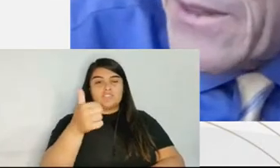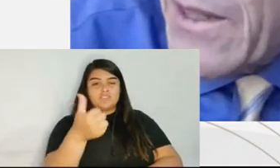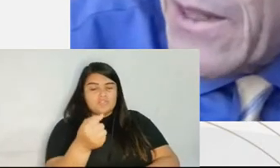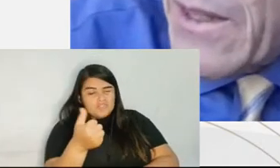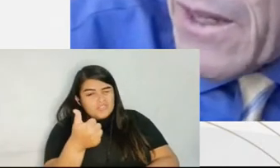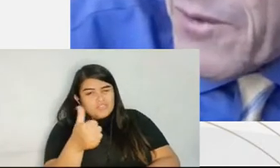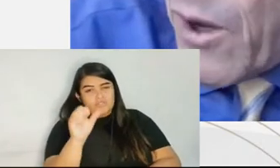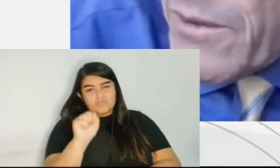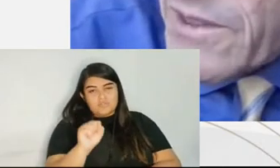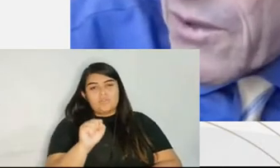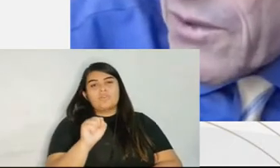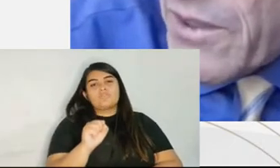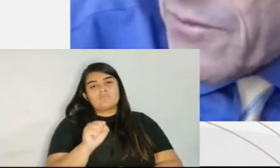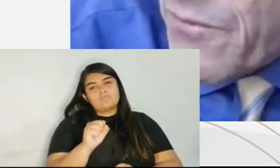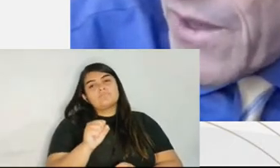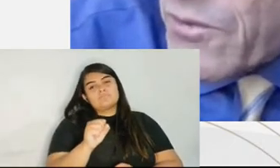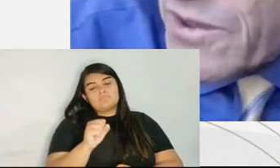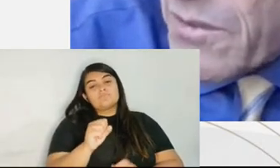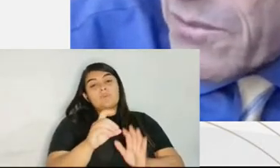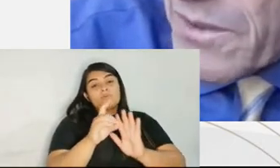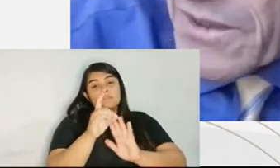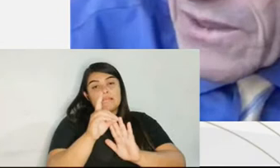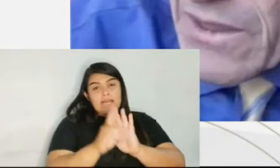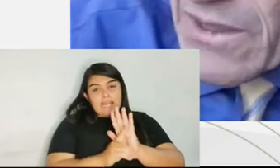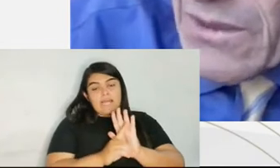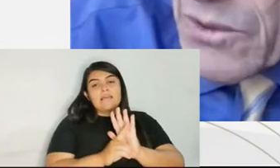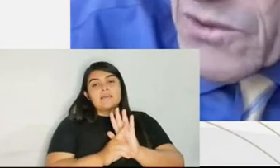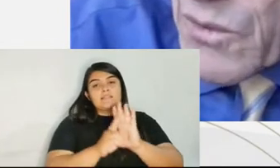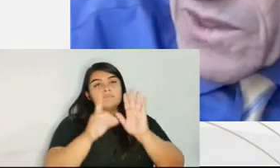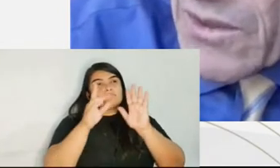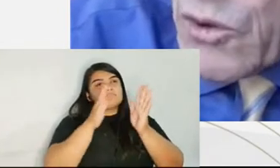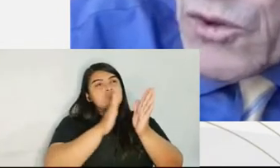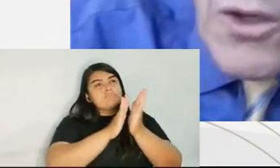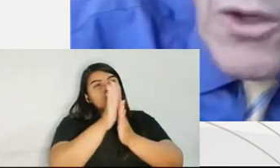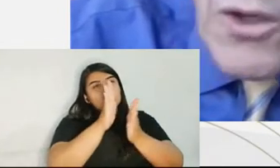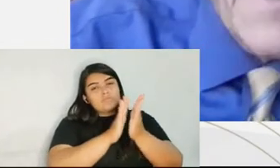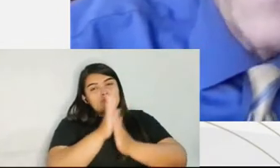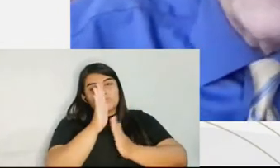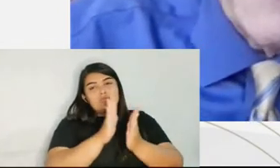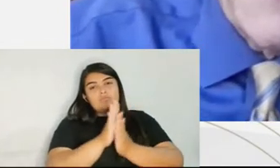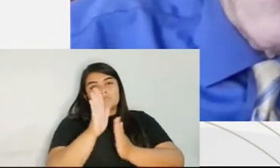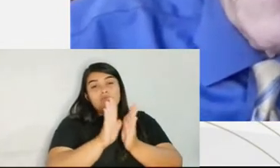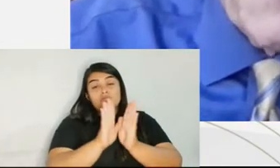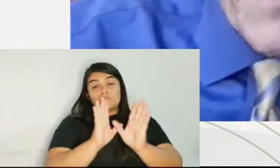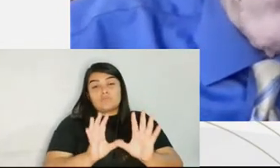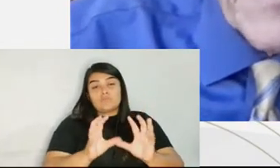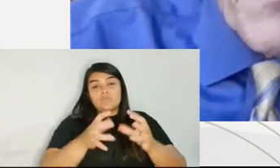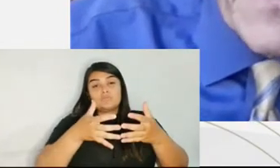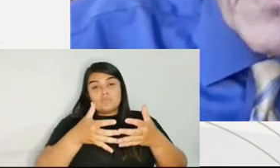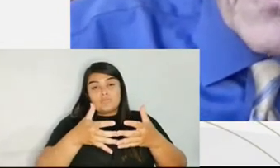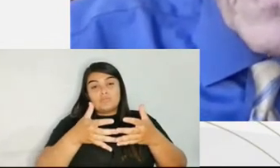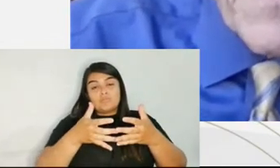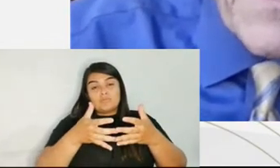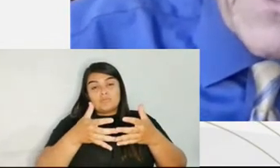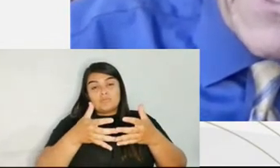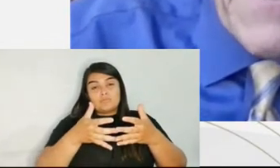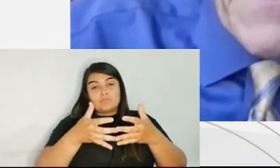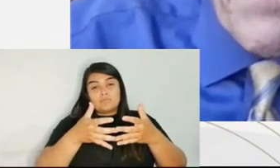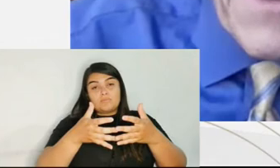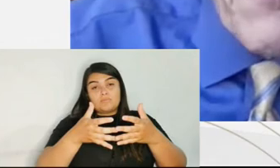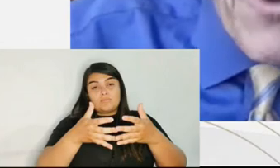head of the Voluntary Defenders Committee, which was in New York City, the public defender.